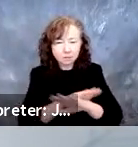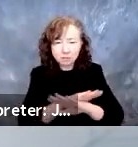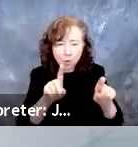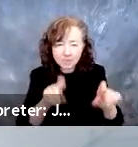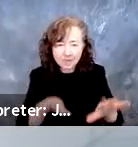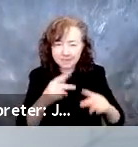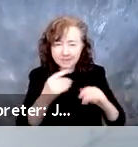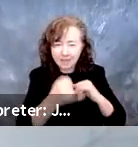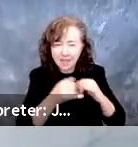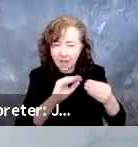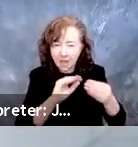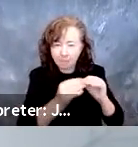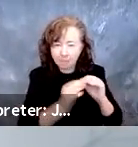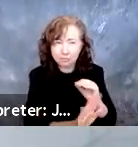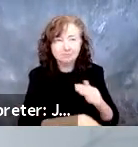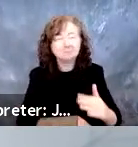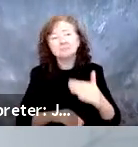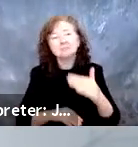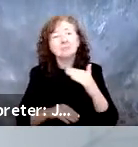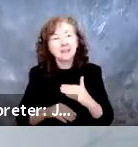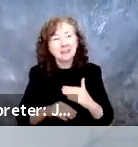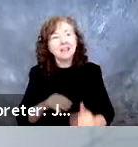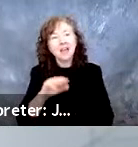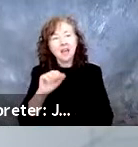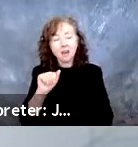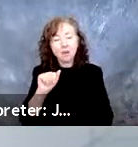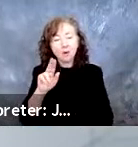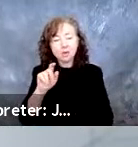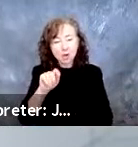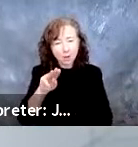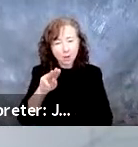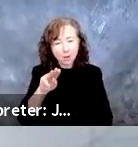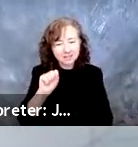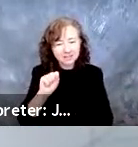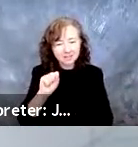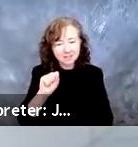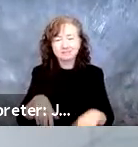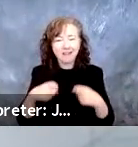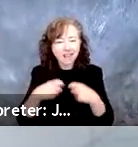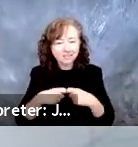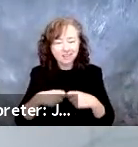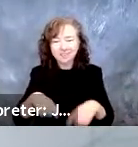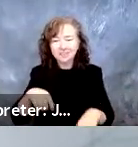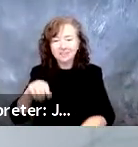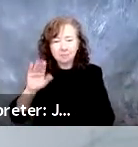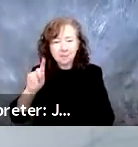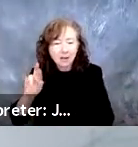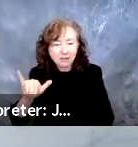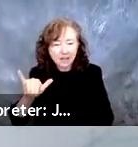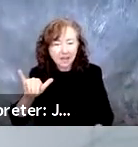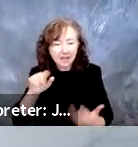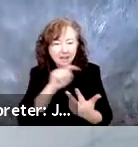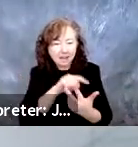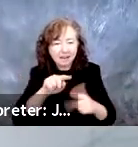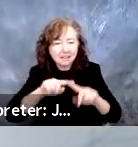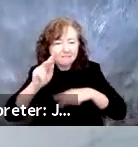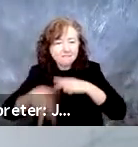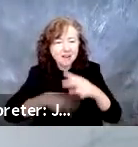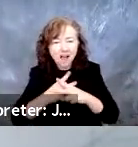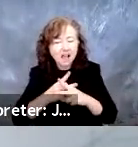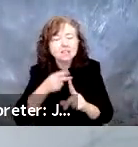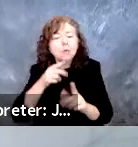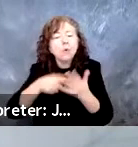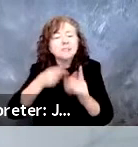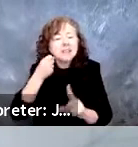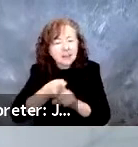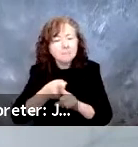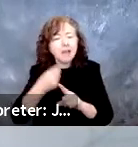And then let's talk about, we've already alluded to, autonomous electric batteries. What does it mean? And how does it impact getting wheelchair users